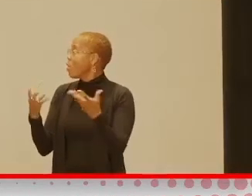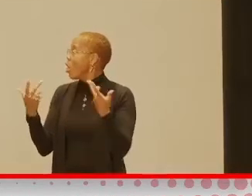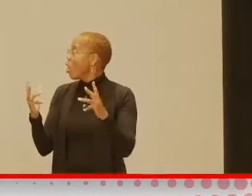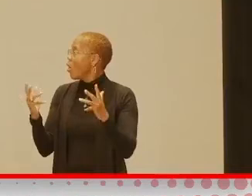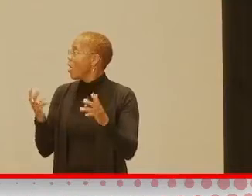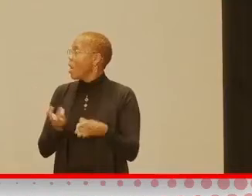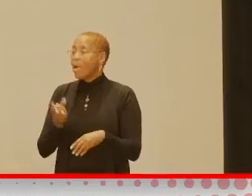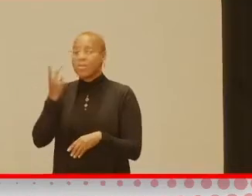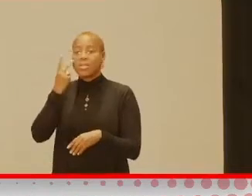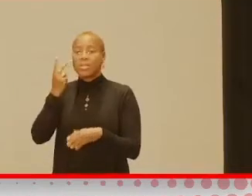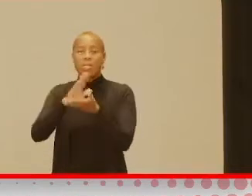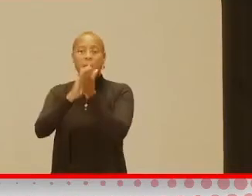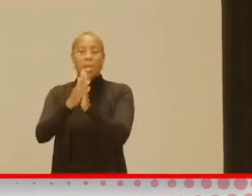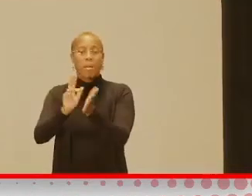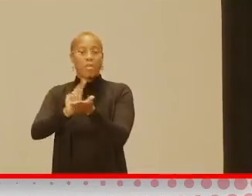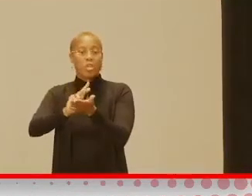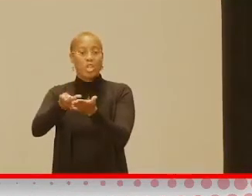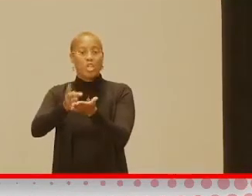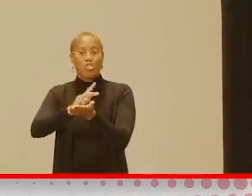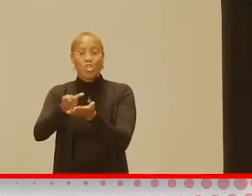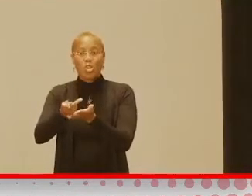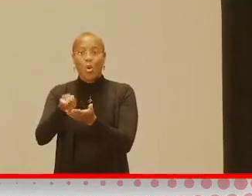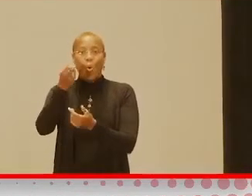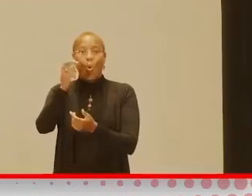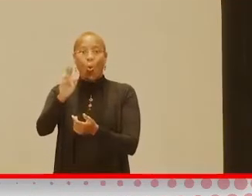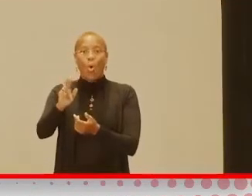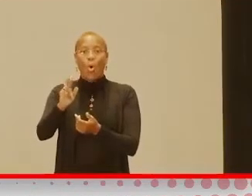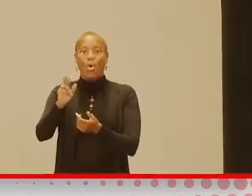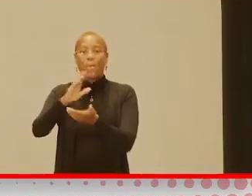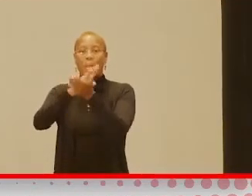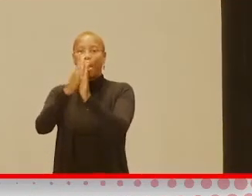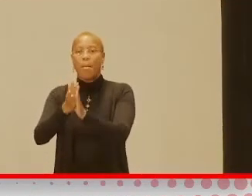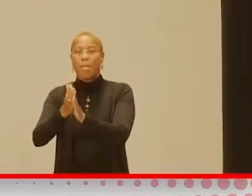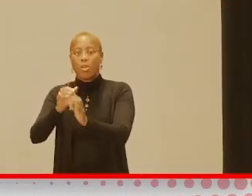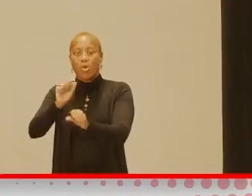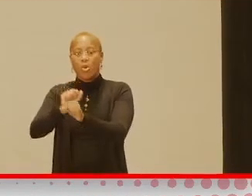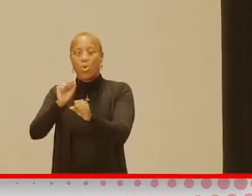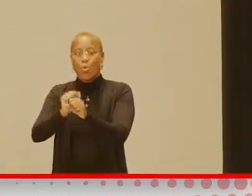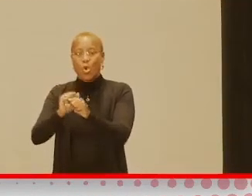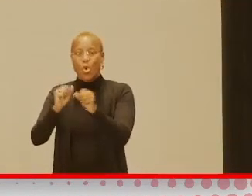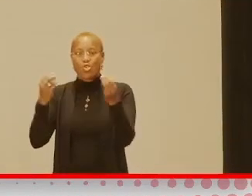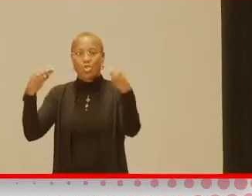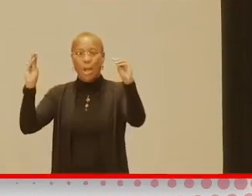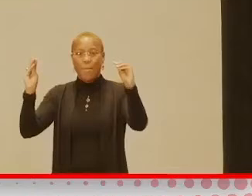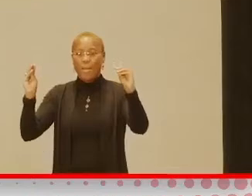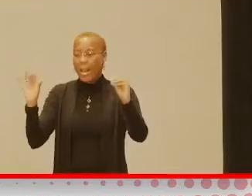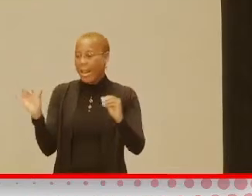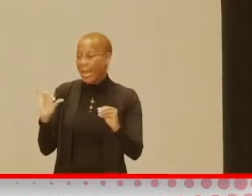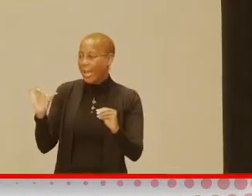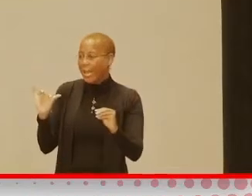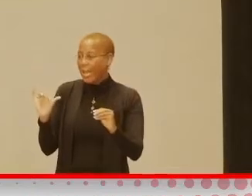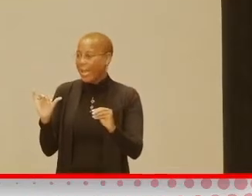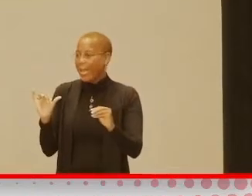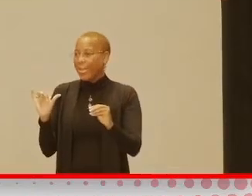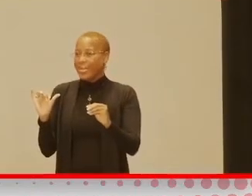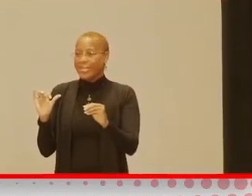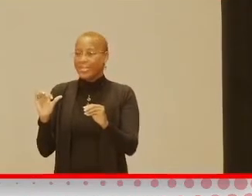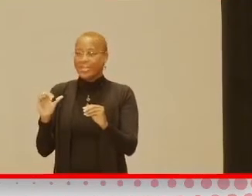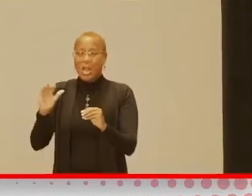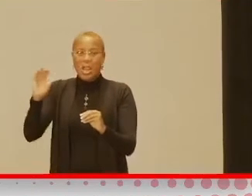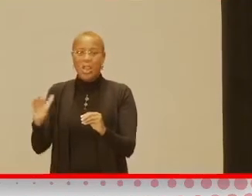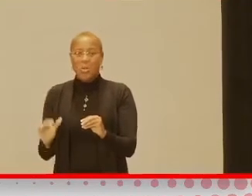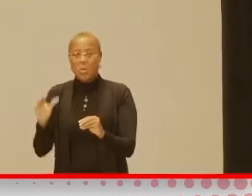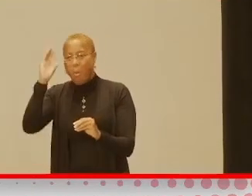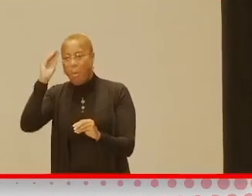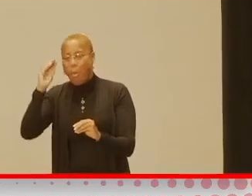them done as kitchens. I've also saw a really cute one that was done like a little workshop, like a little, you know, workshop for, like, a little boy